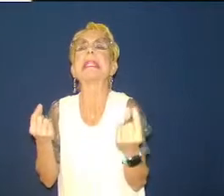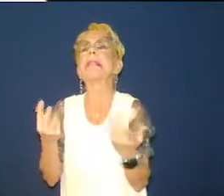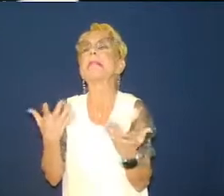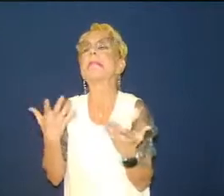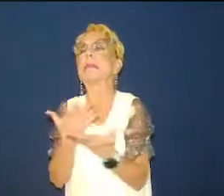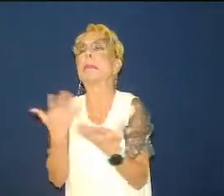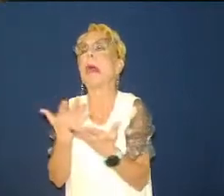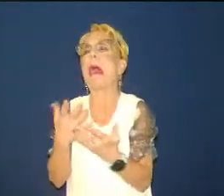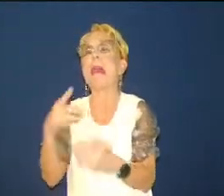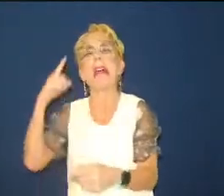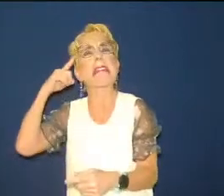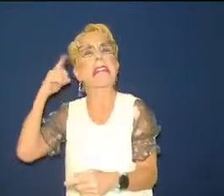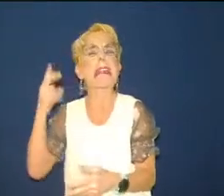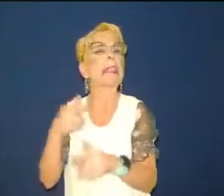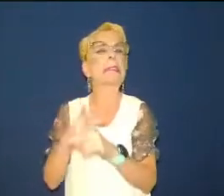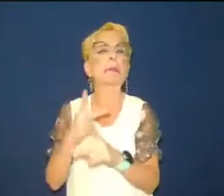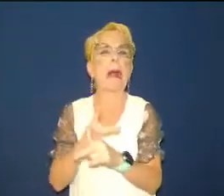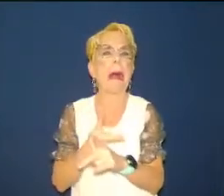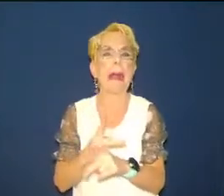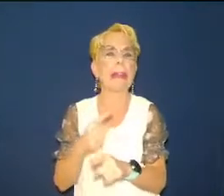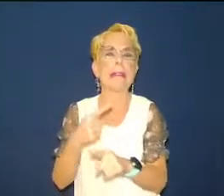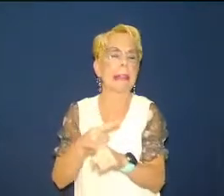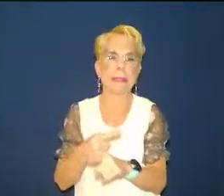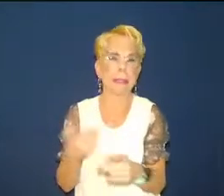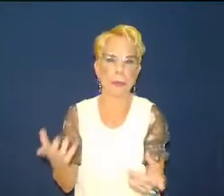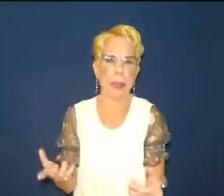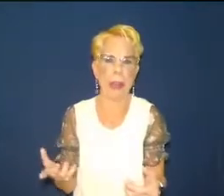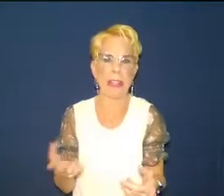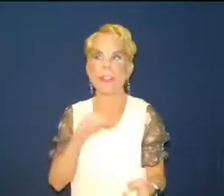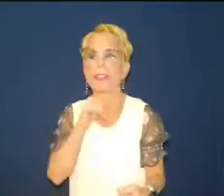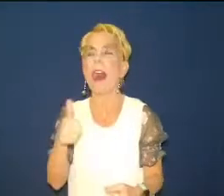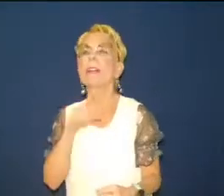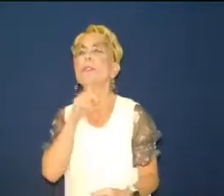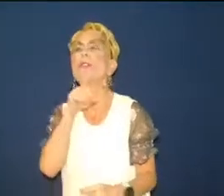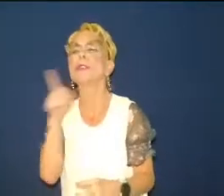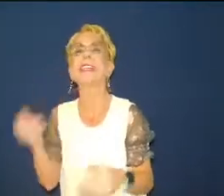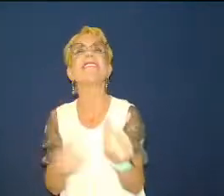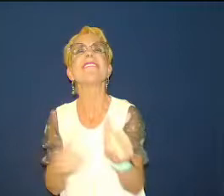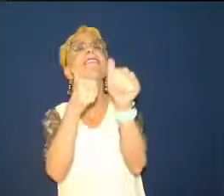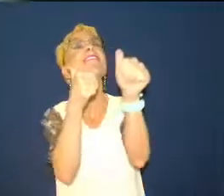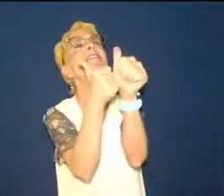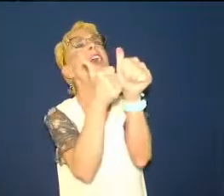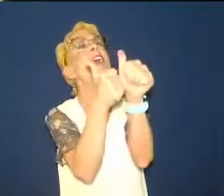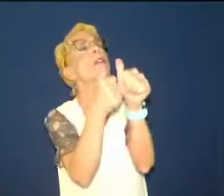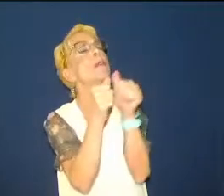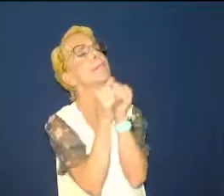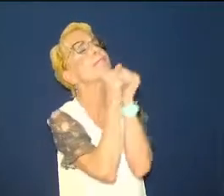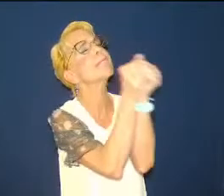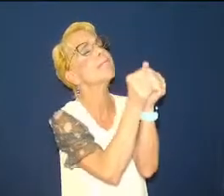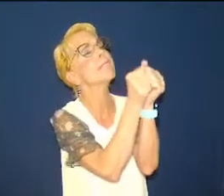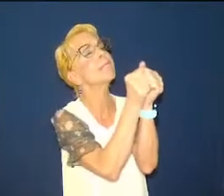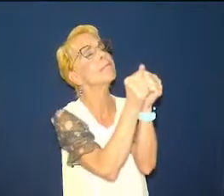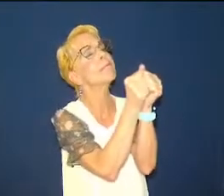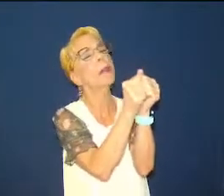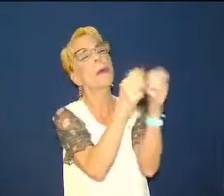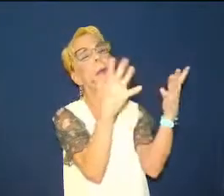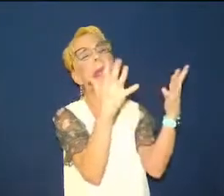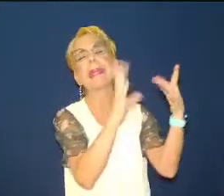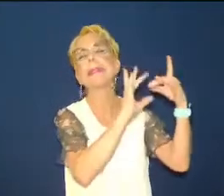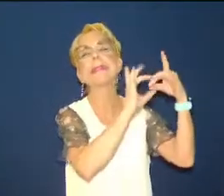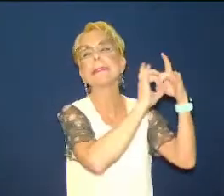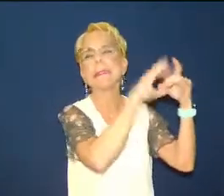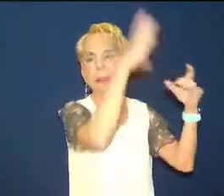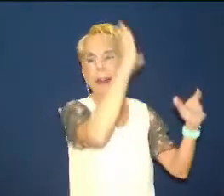don't do anything else about it until 10 30 the next sunday morning and and then we say all the right things and by all